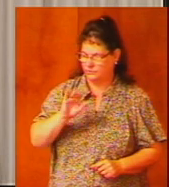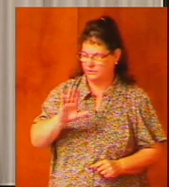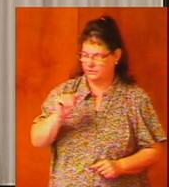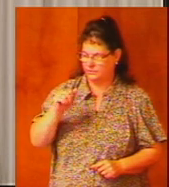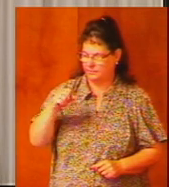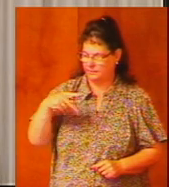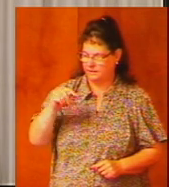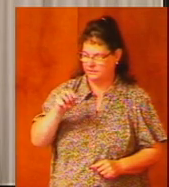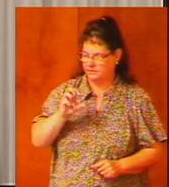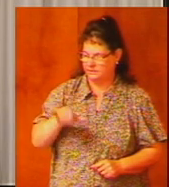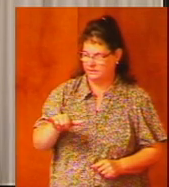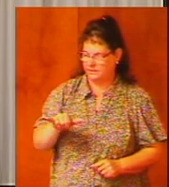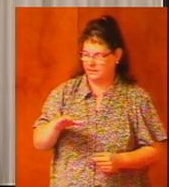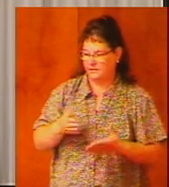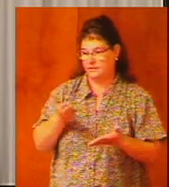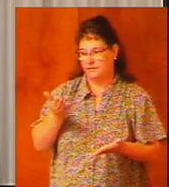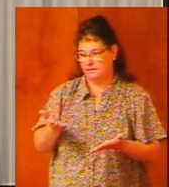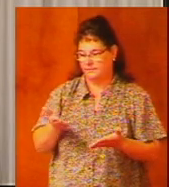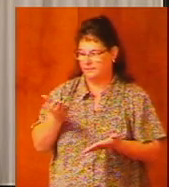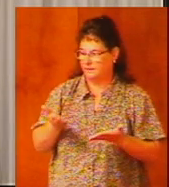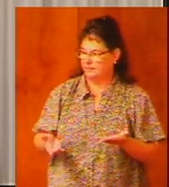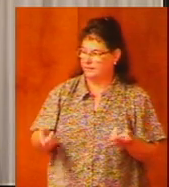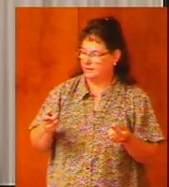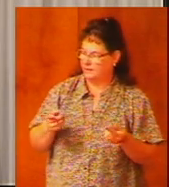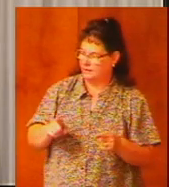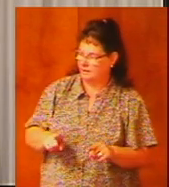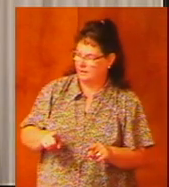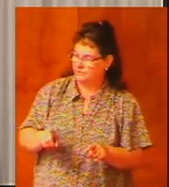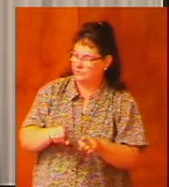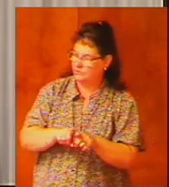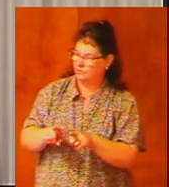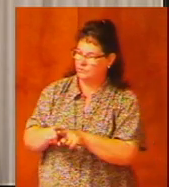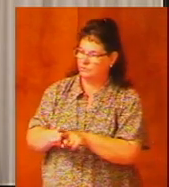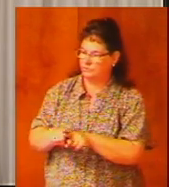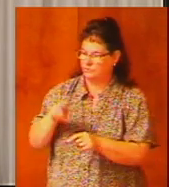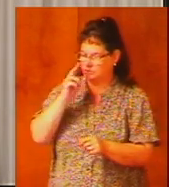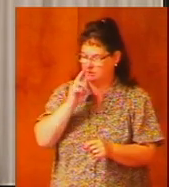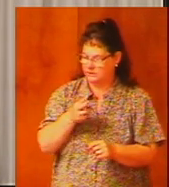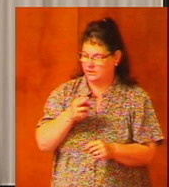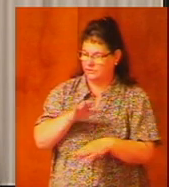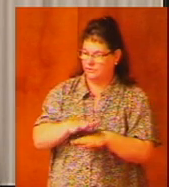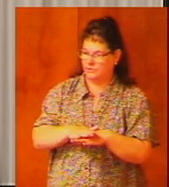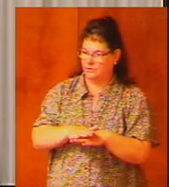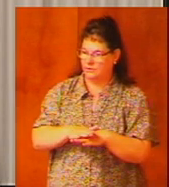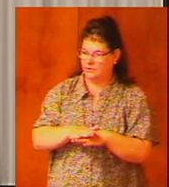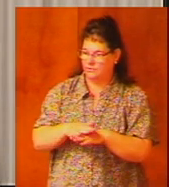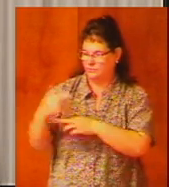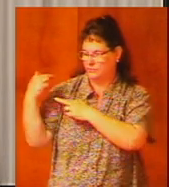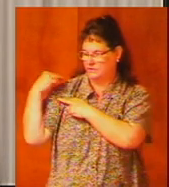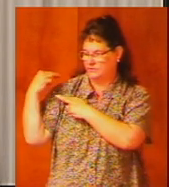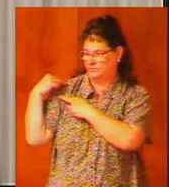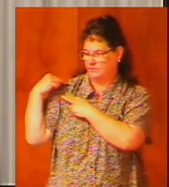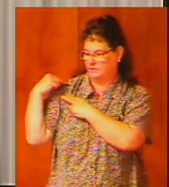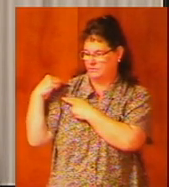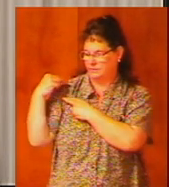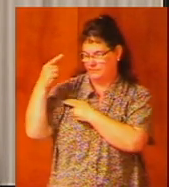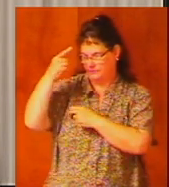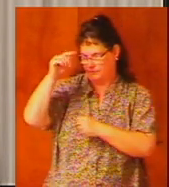but then of course it may have been caused by negligence on the part of parents as well